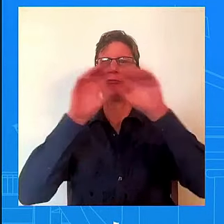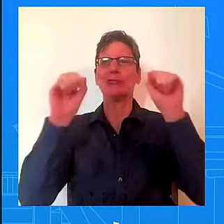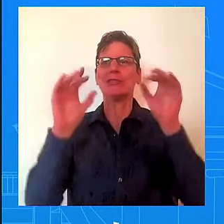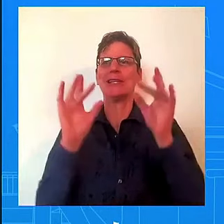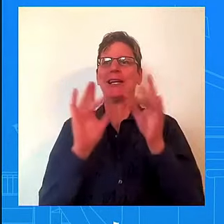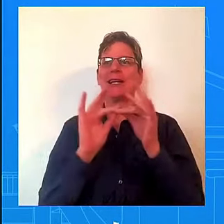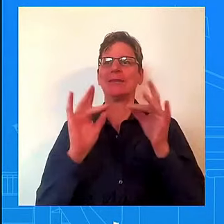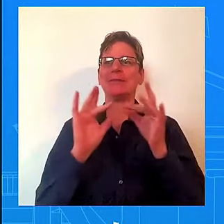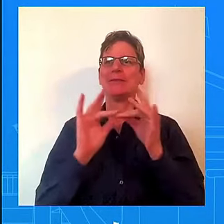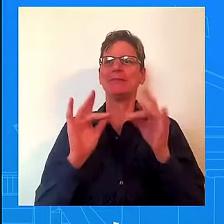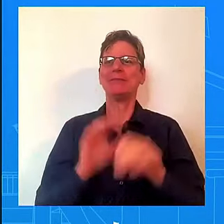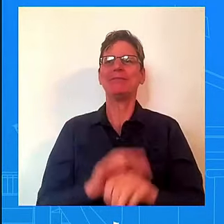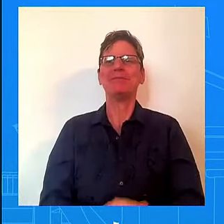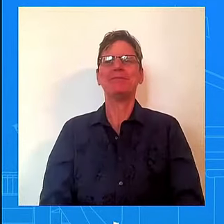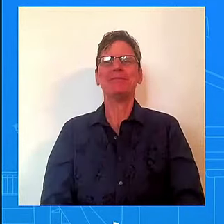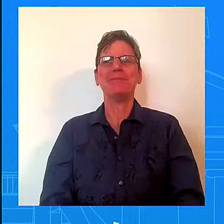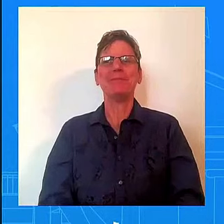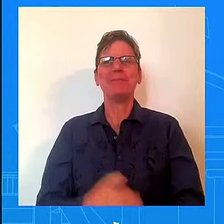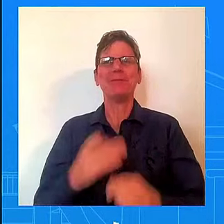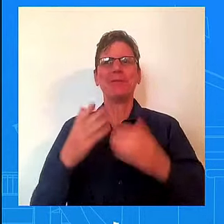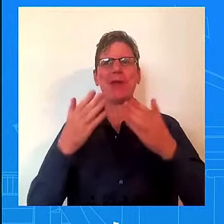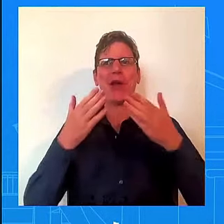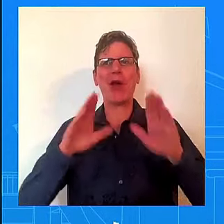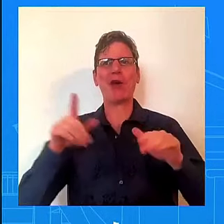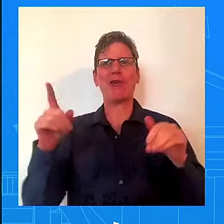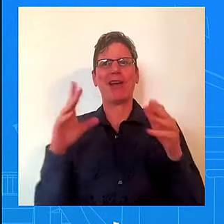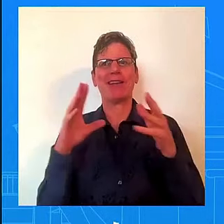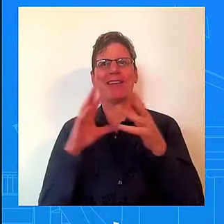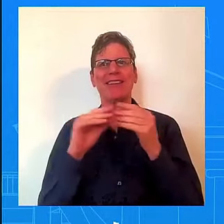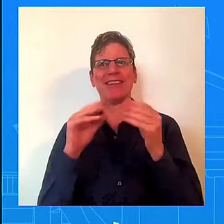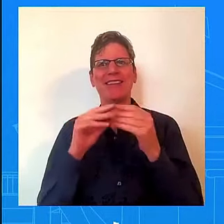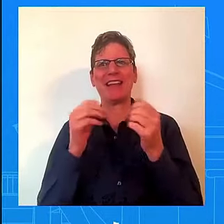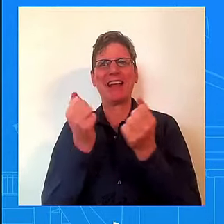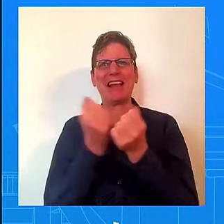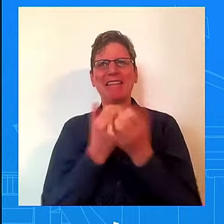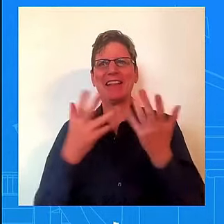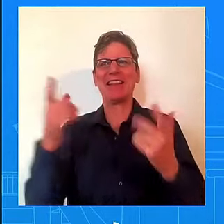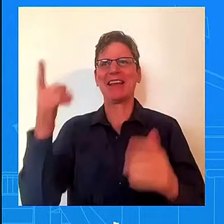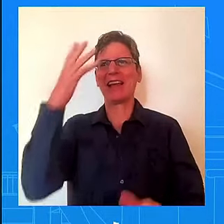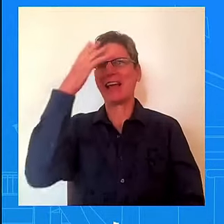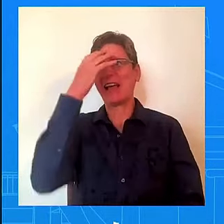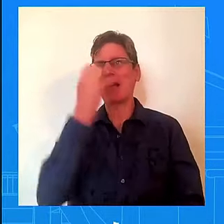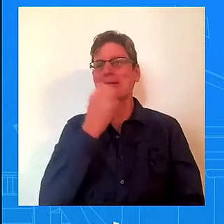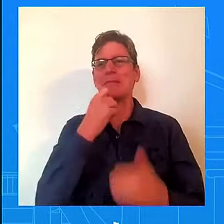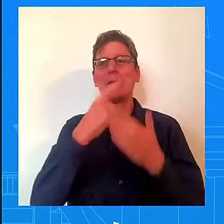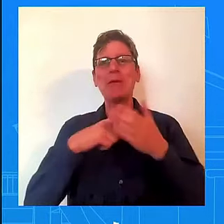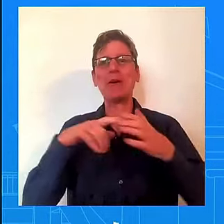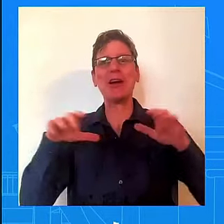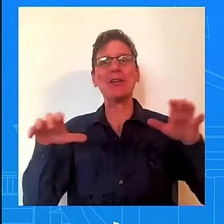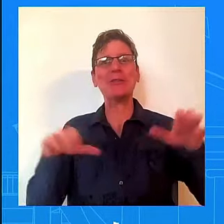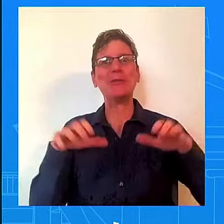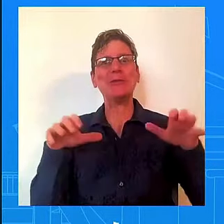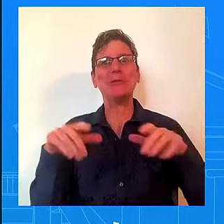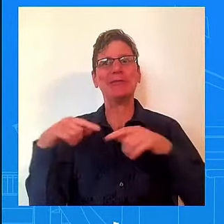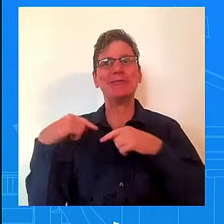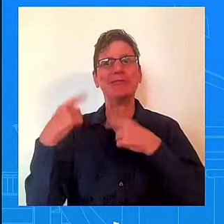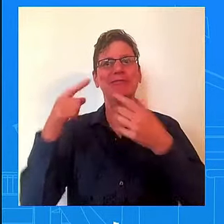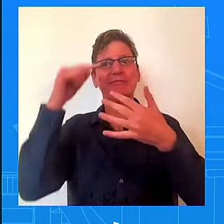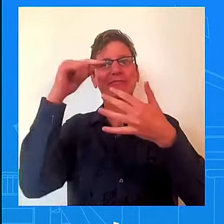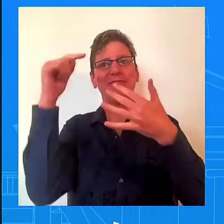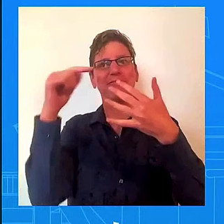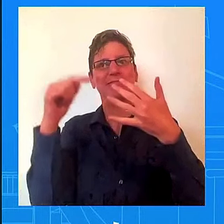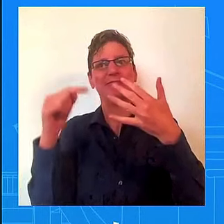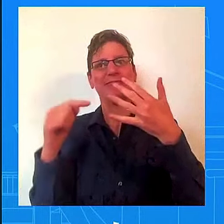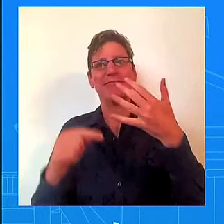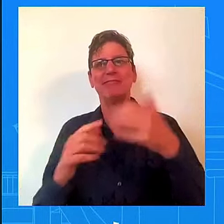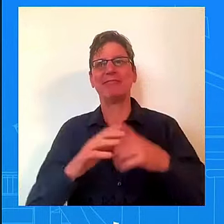And they have, I mean, they are, it is a heinous murder